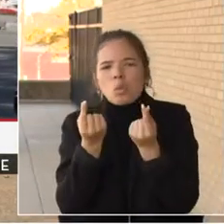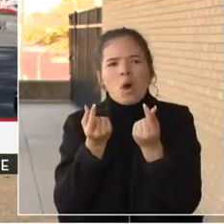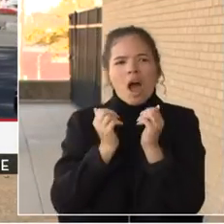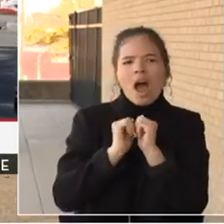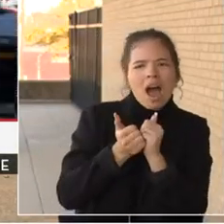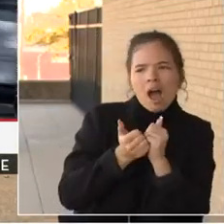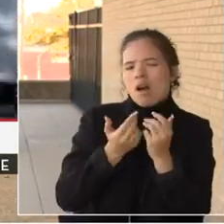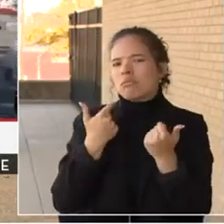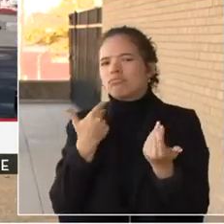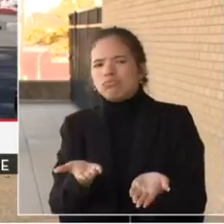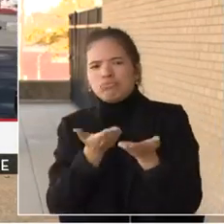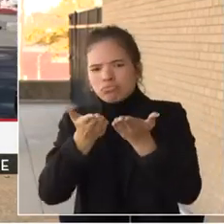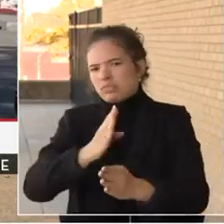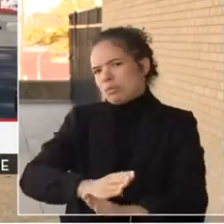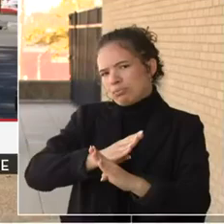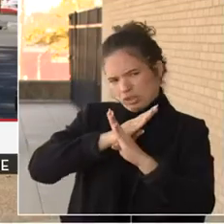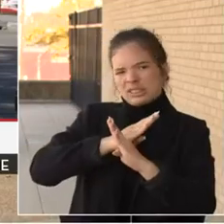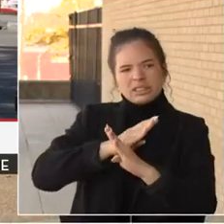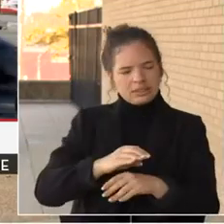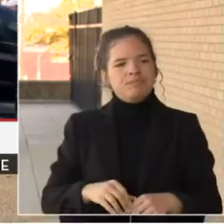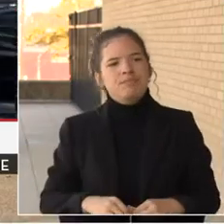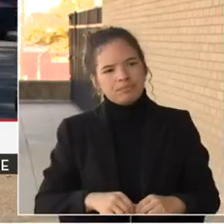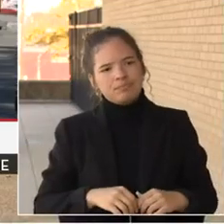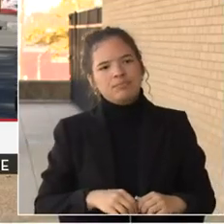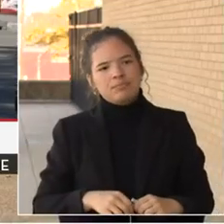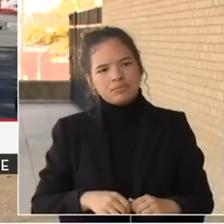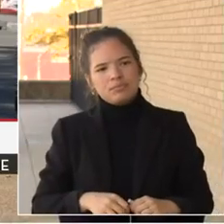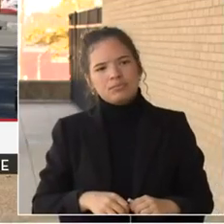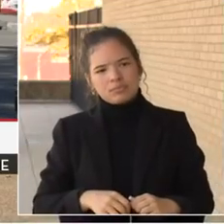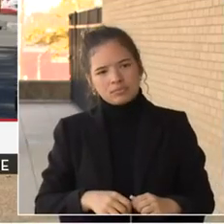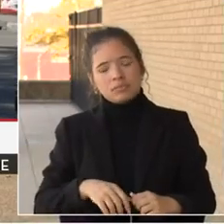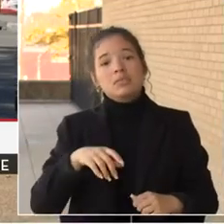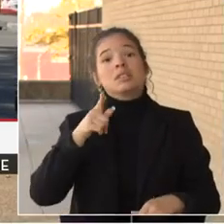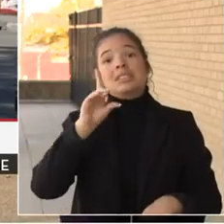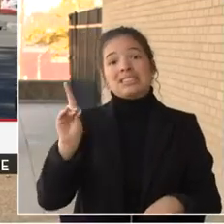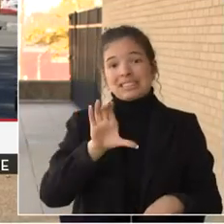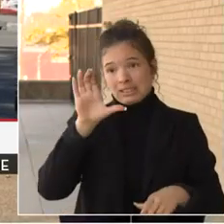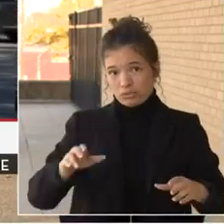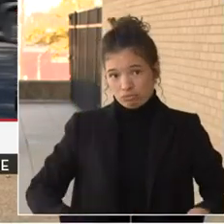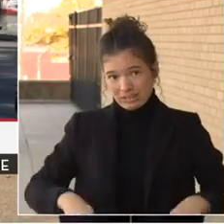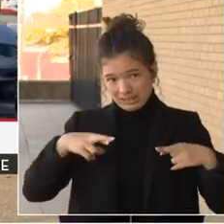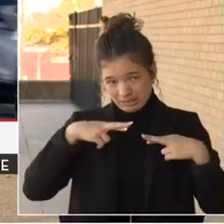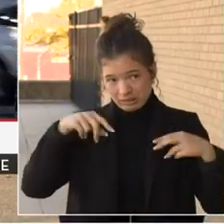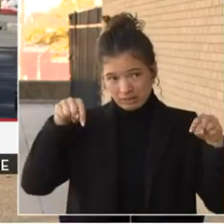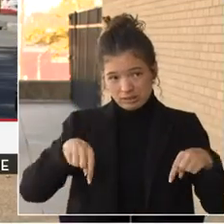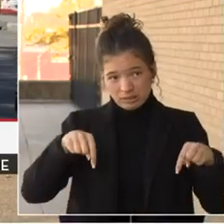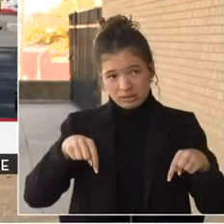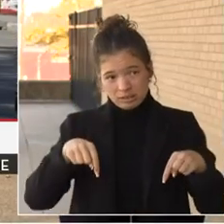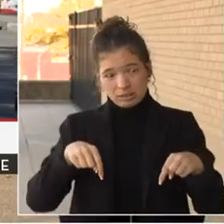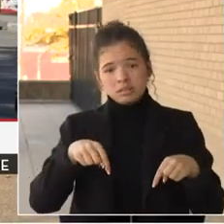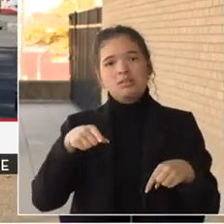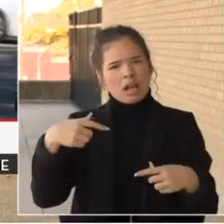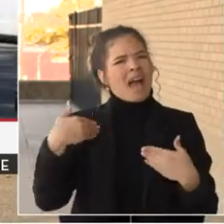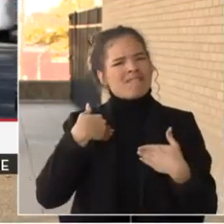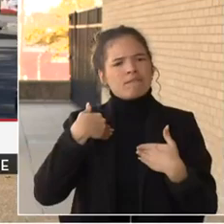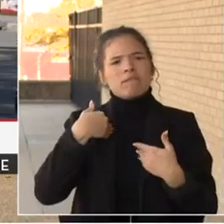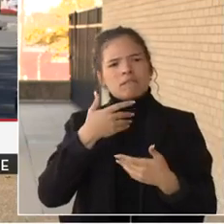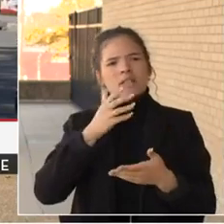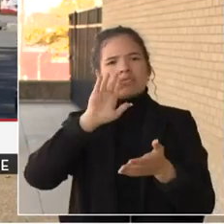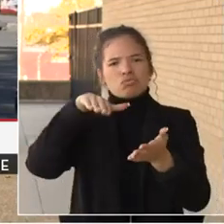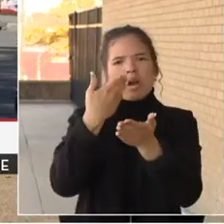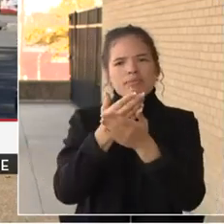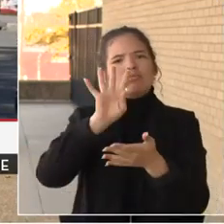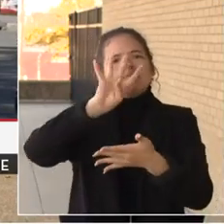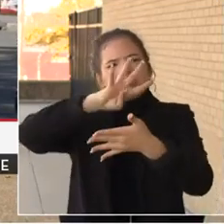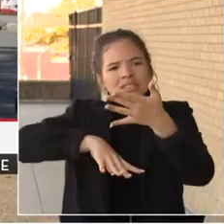that D.C. residents are arranging to have their packages delivered on days when they know that someone is home. Having items